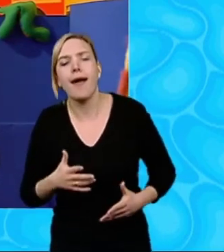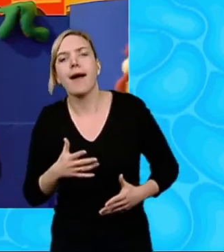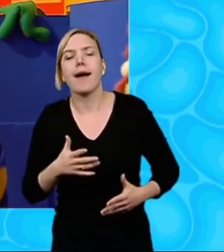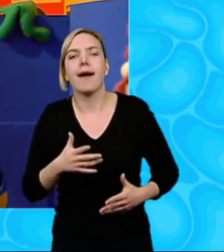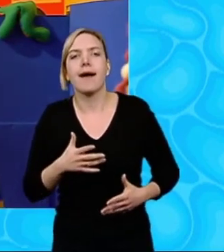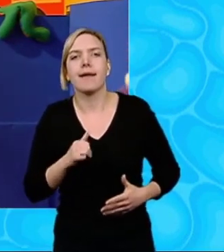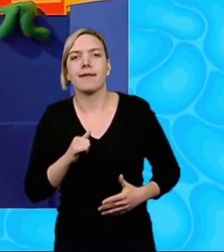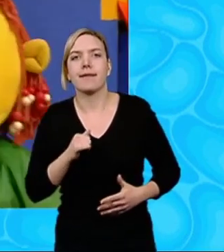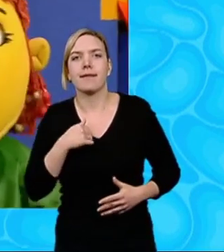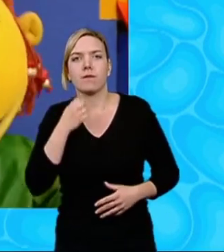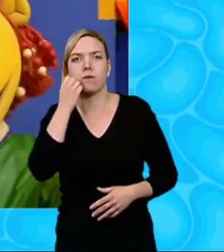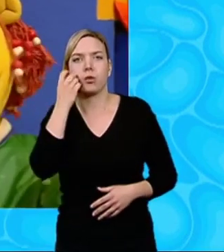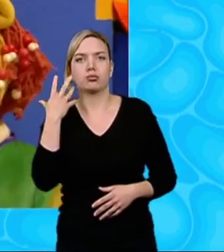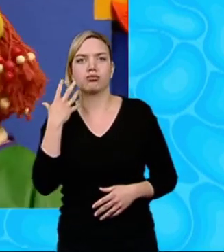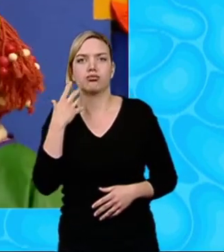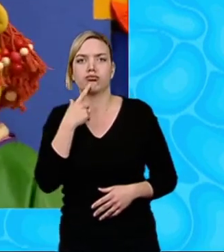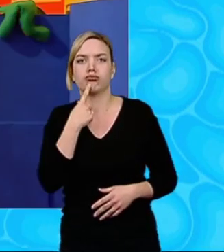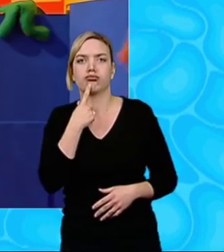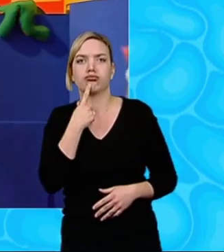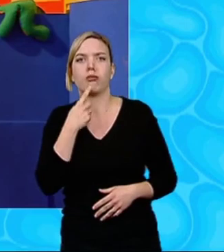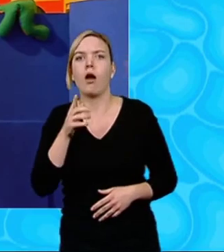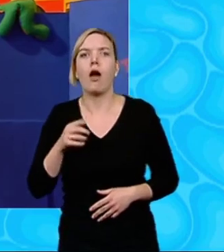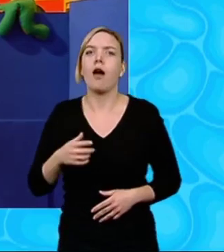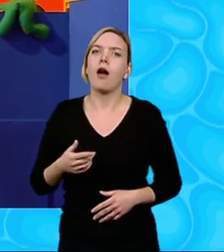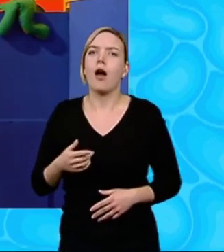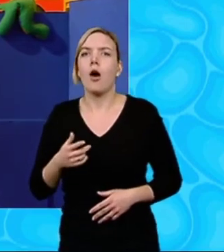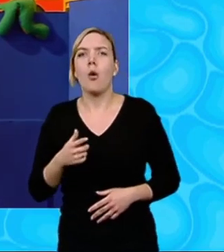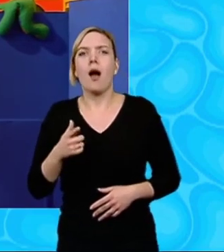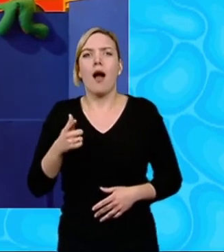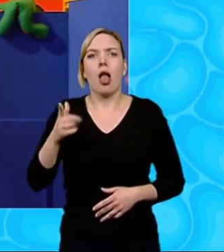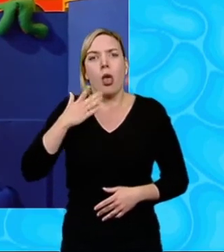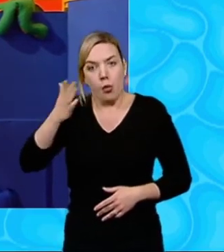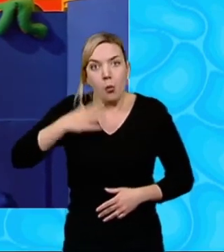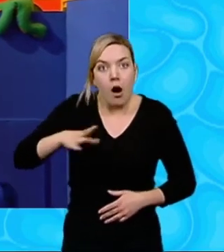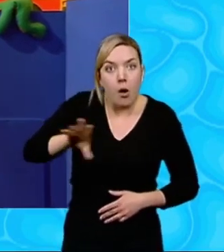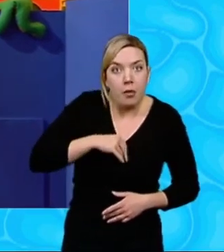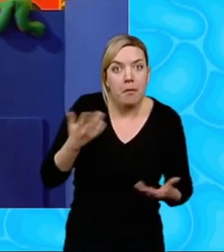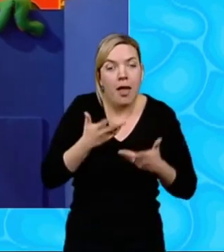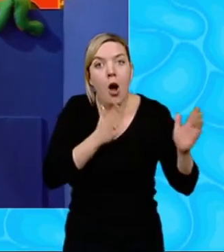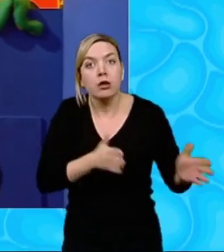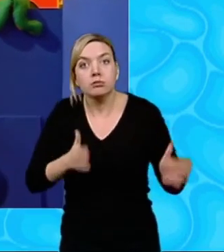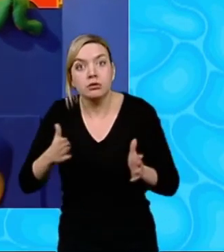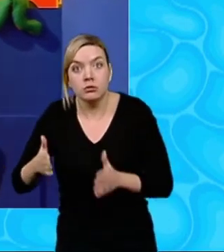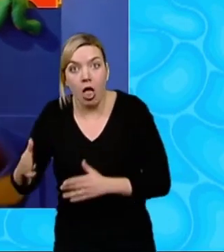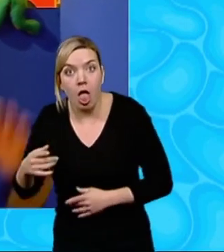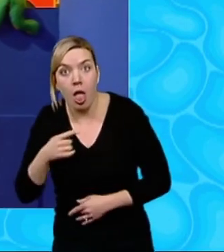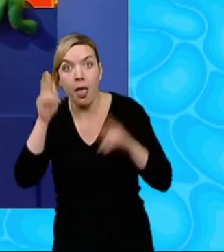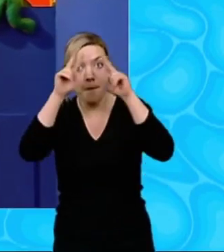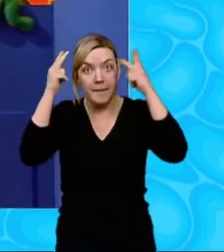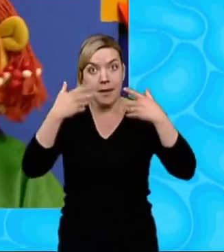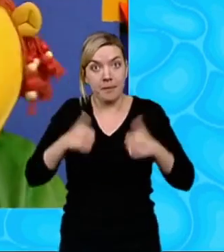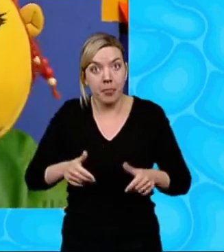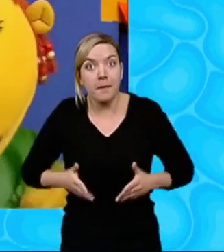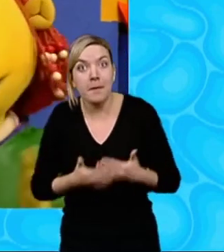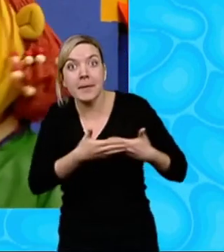I've forgotten now Oh, Jakey Oh, well, do you want to play obstacles with us? Great news Bella's had a baby